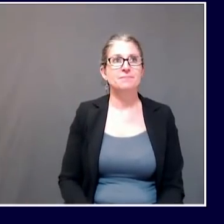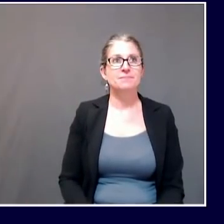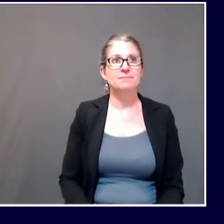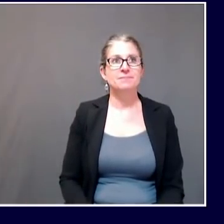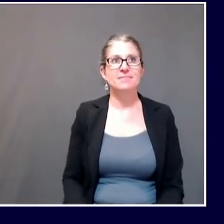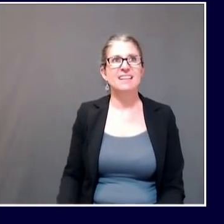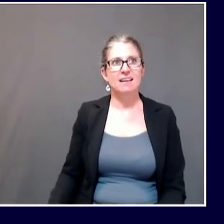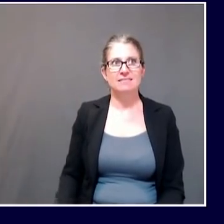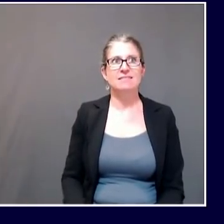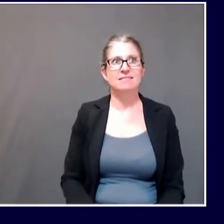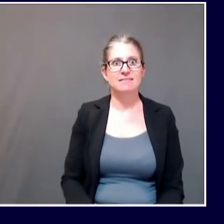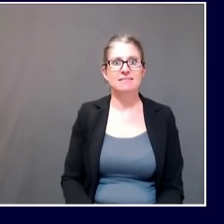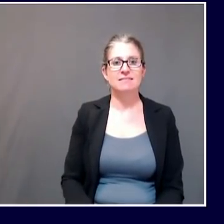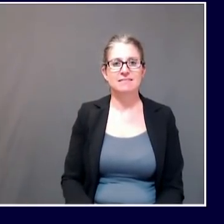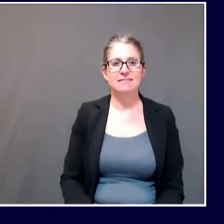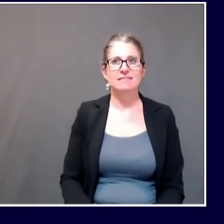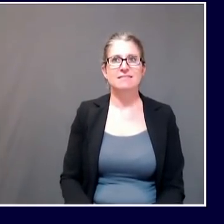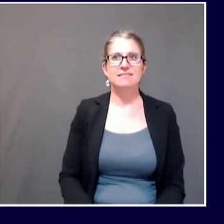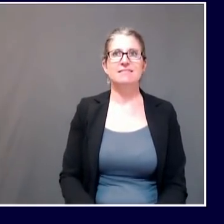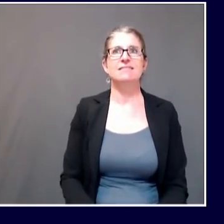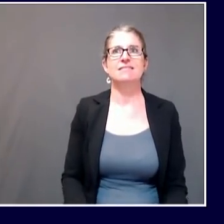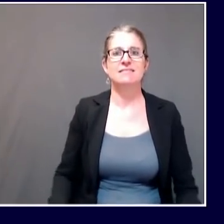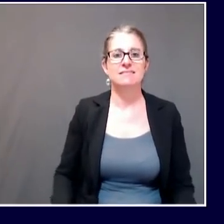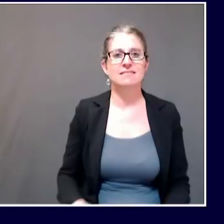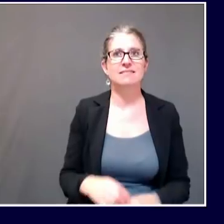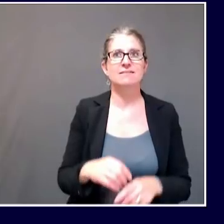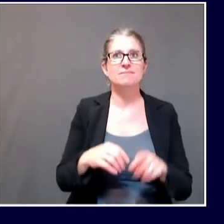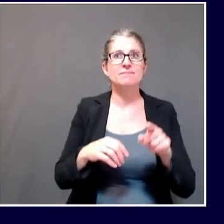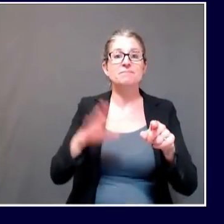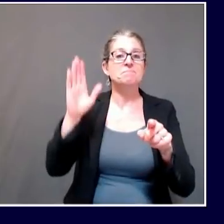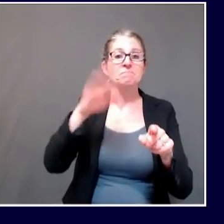We'll come back to John while we go to Charlie at the BDN.